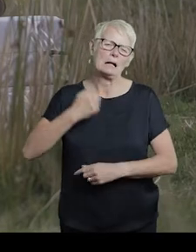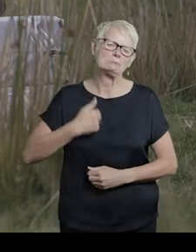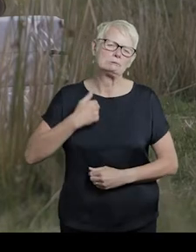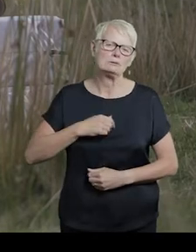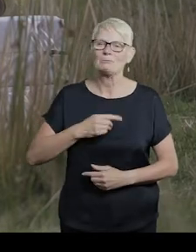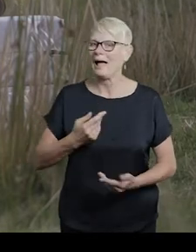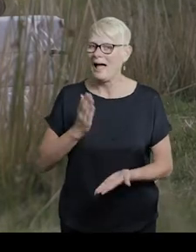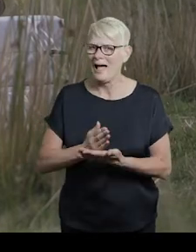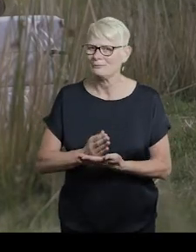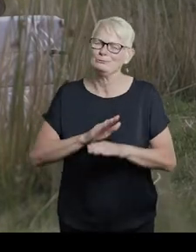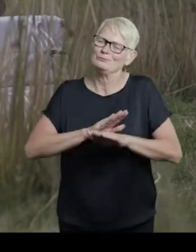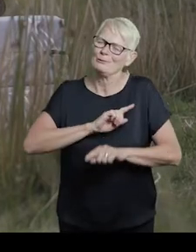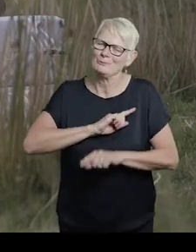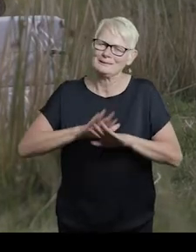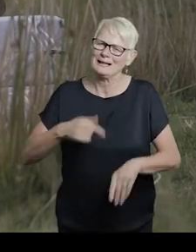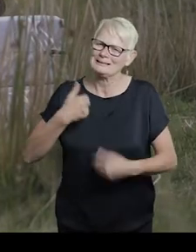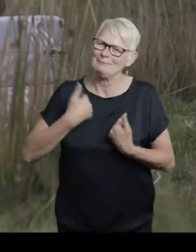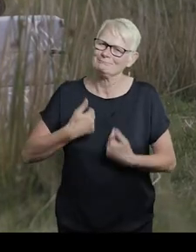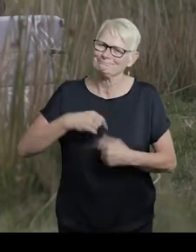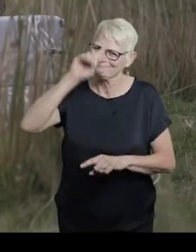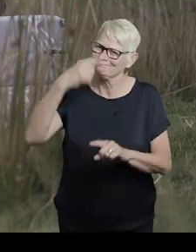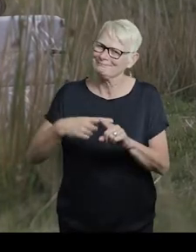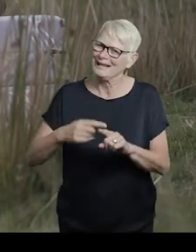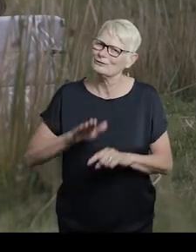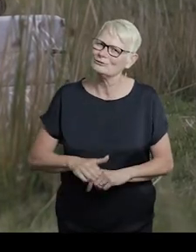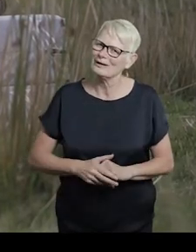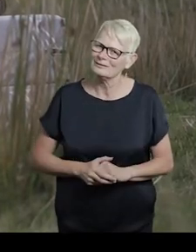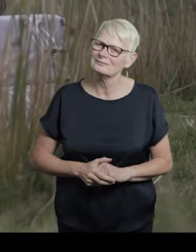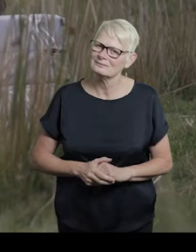swimming. Because I am on my period. Not because I am a sickly child.